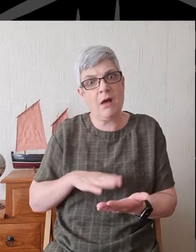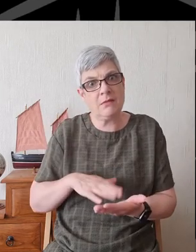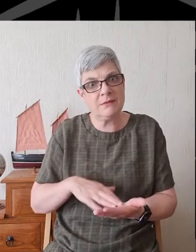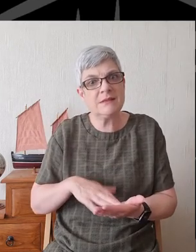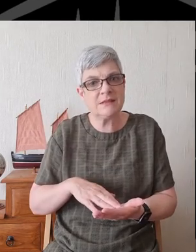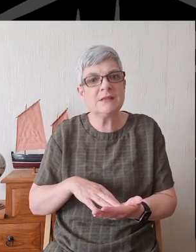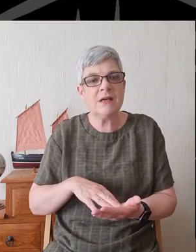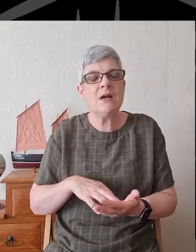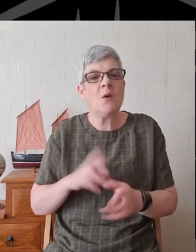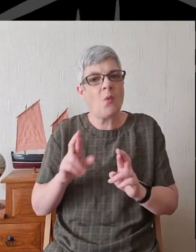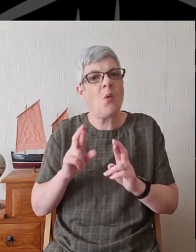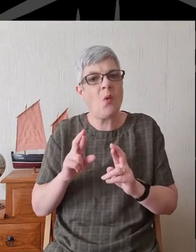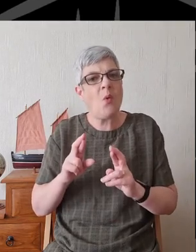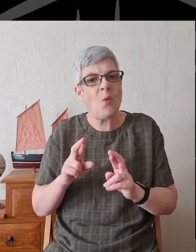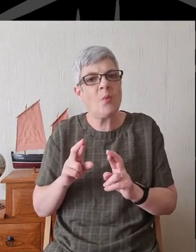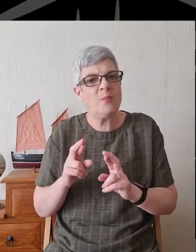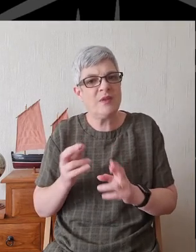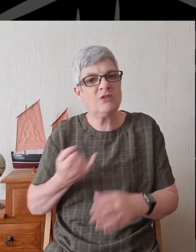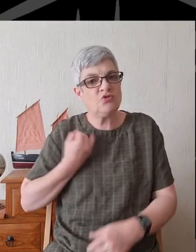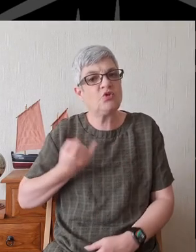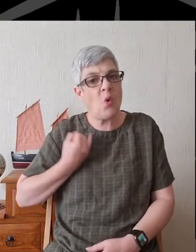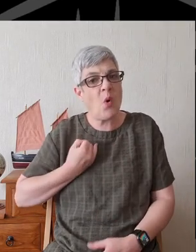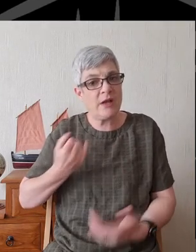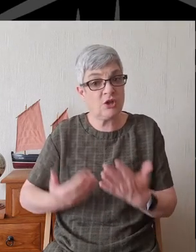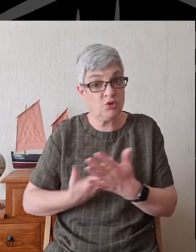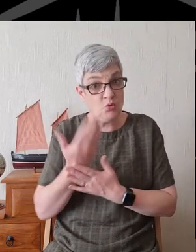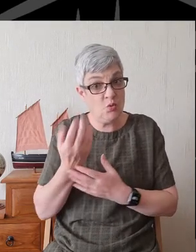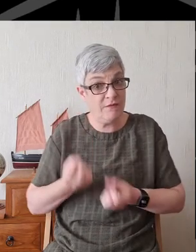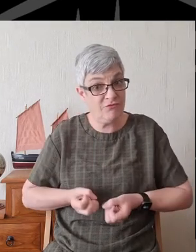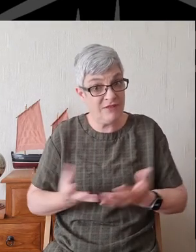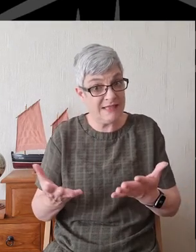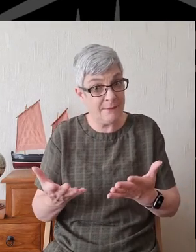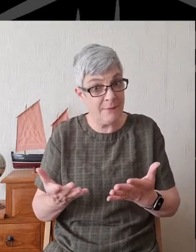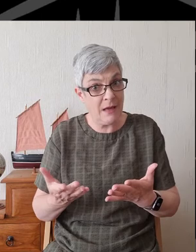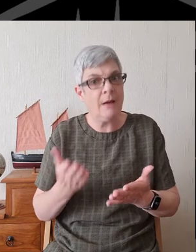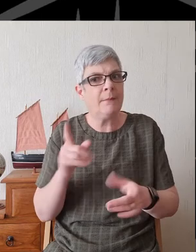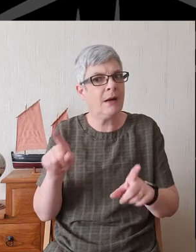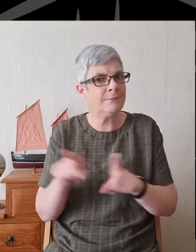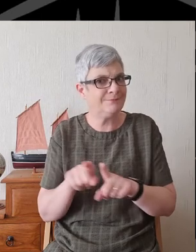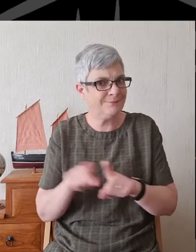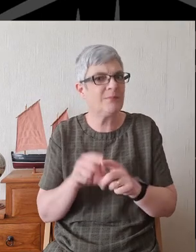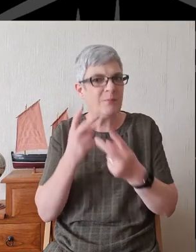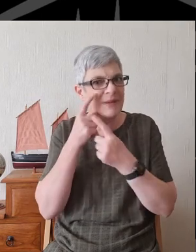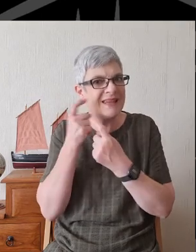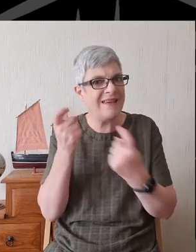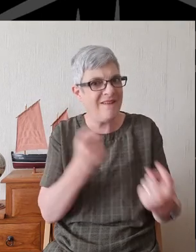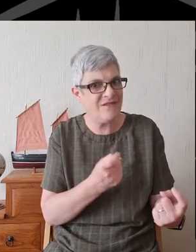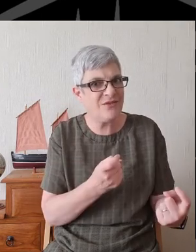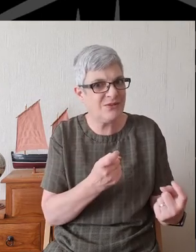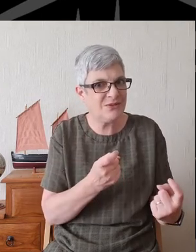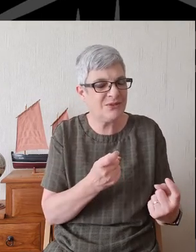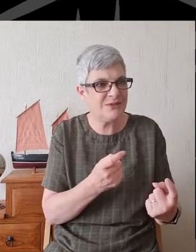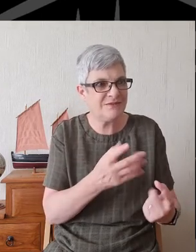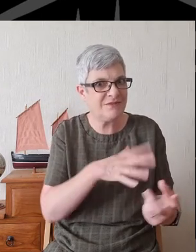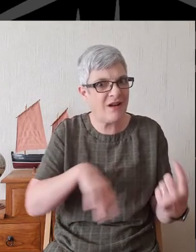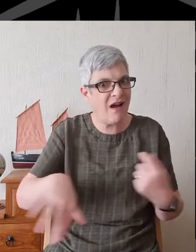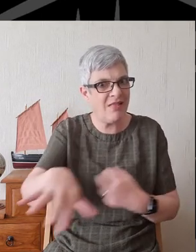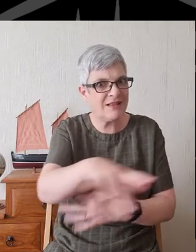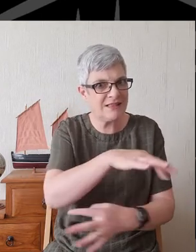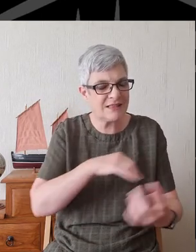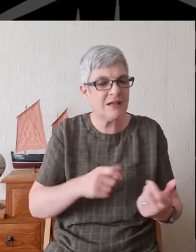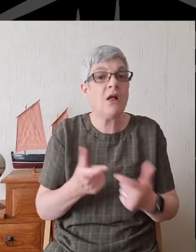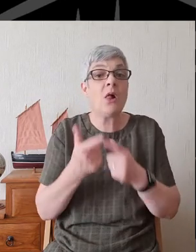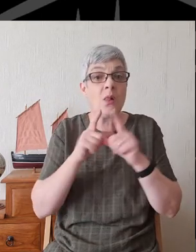The new freedoms While being careful Of those around them Lord, in your